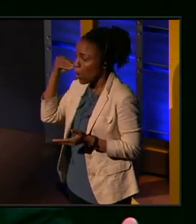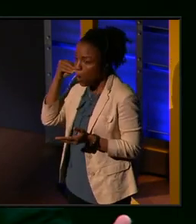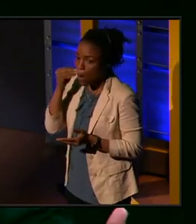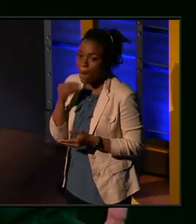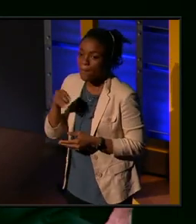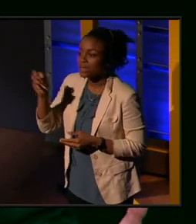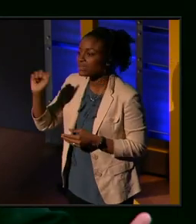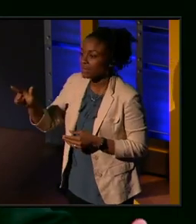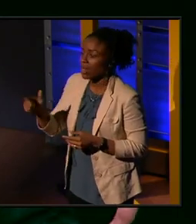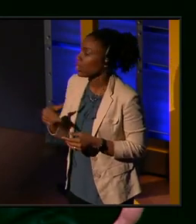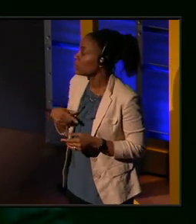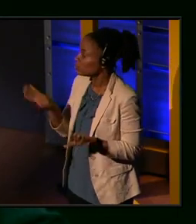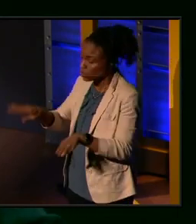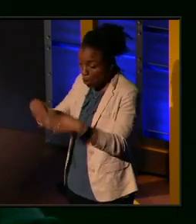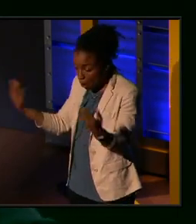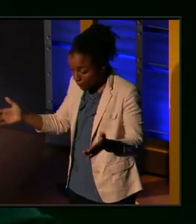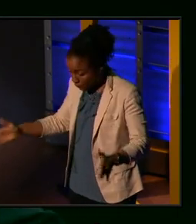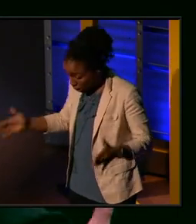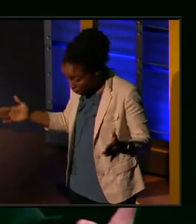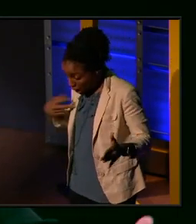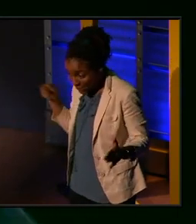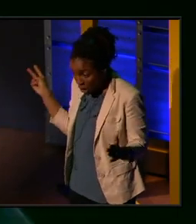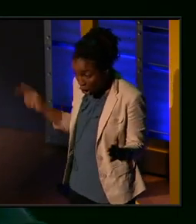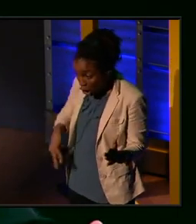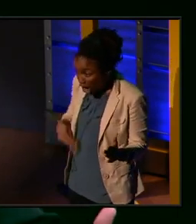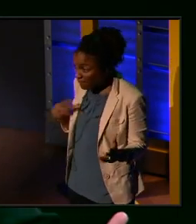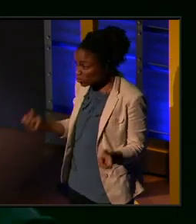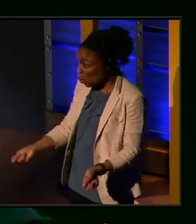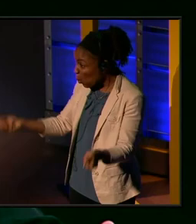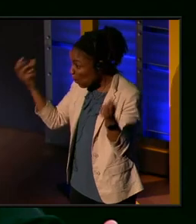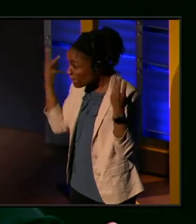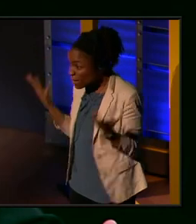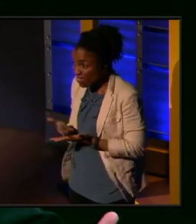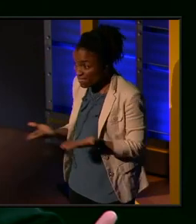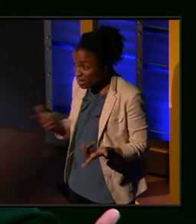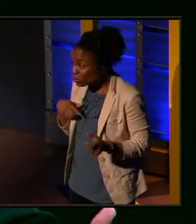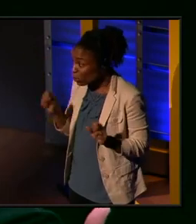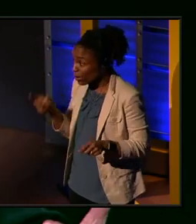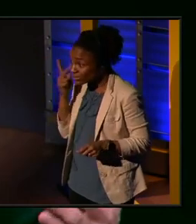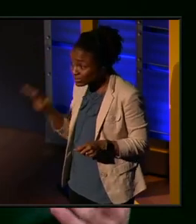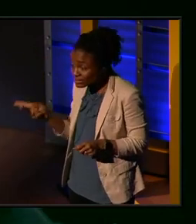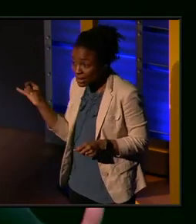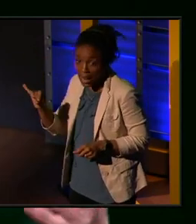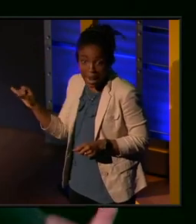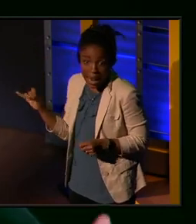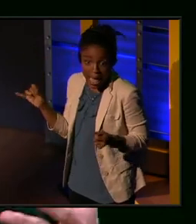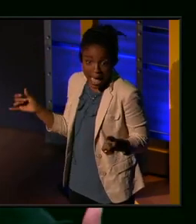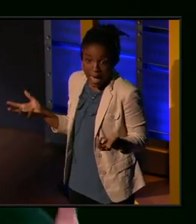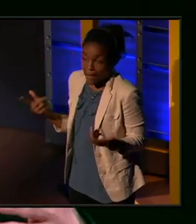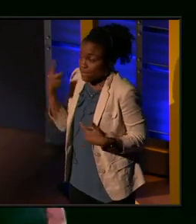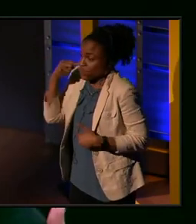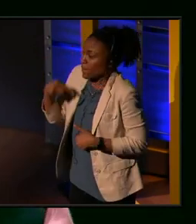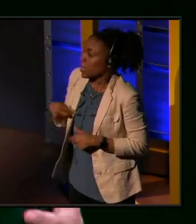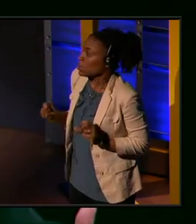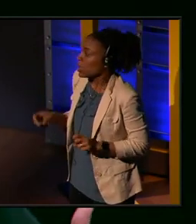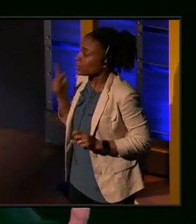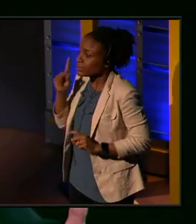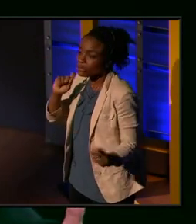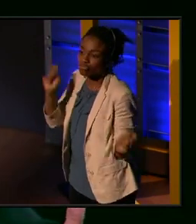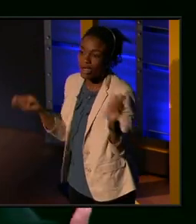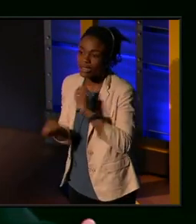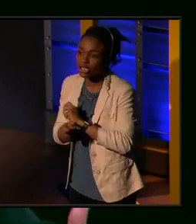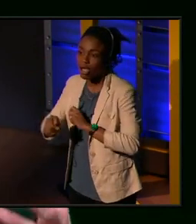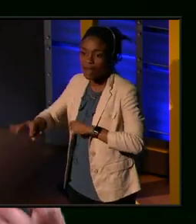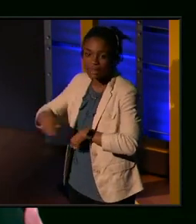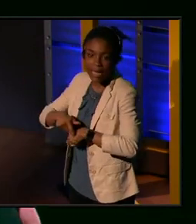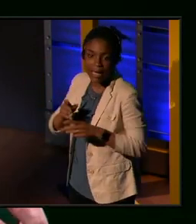she opened the seal like this and I'm looking at her and there's so much. I, you can see, like, you can see, for me, you see the transitional time